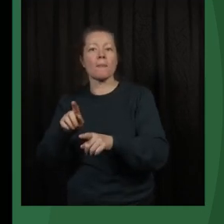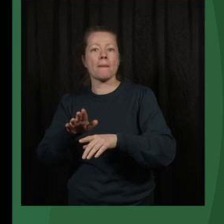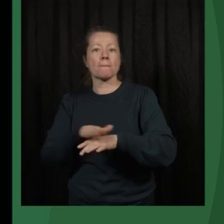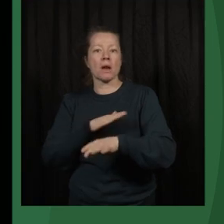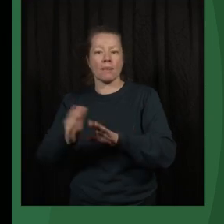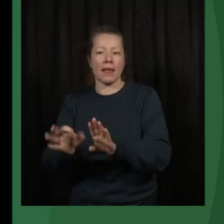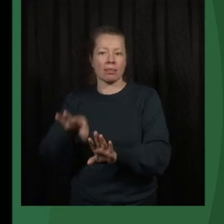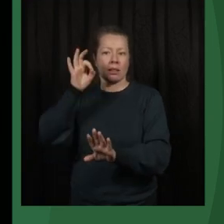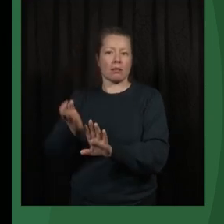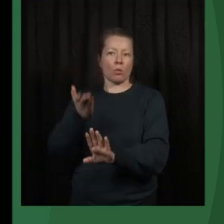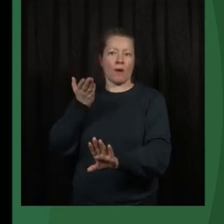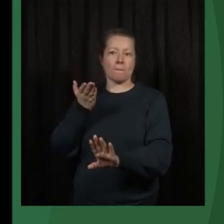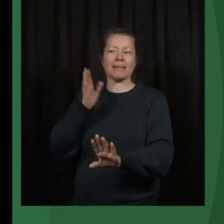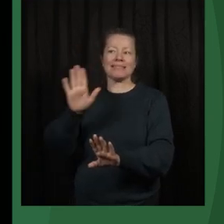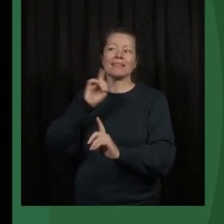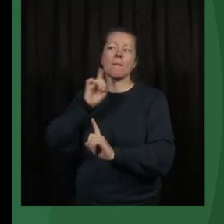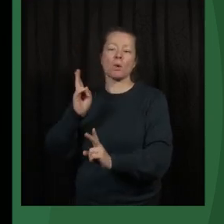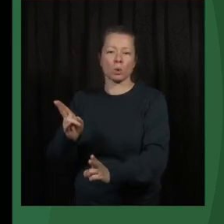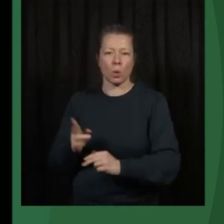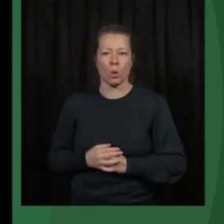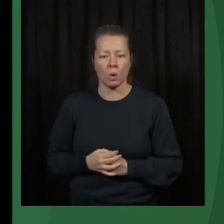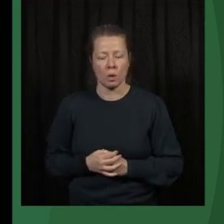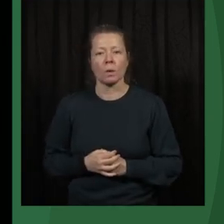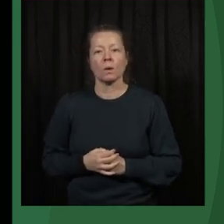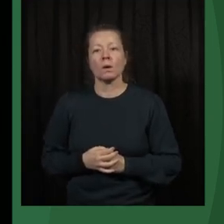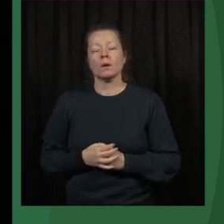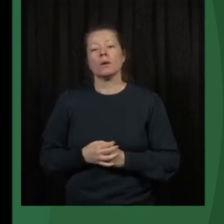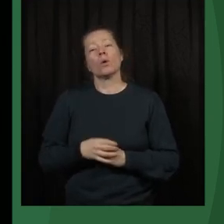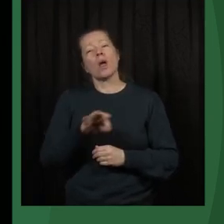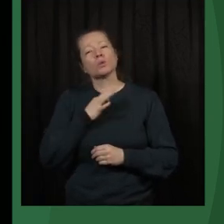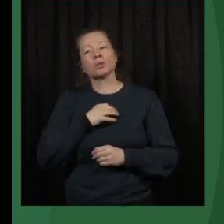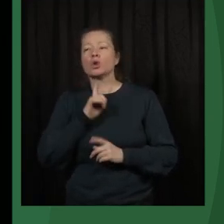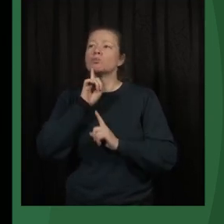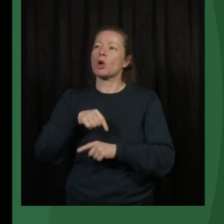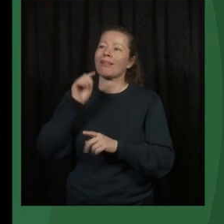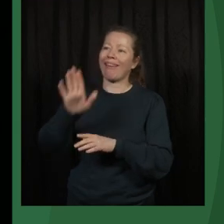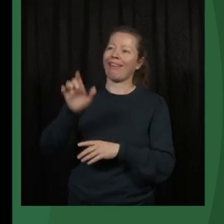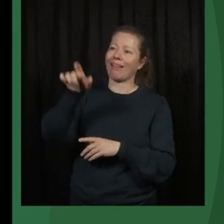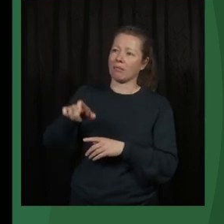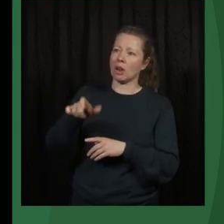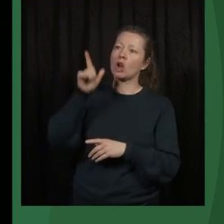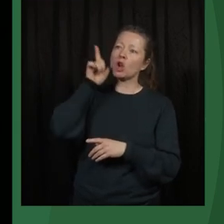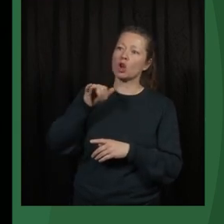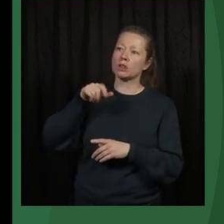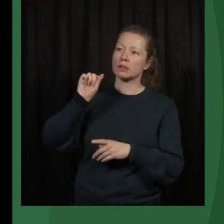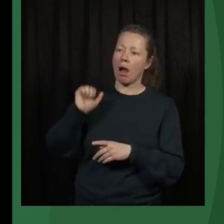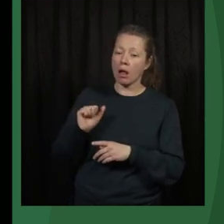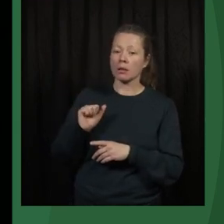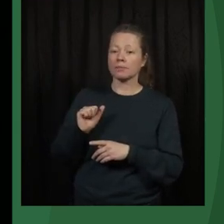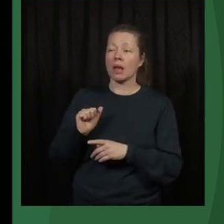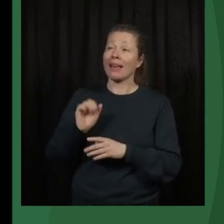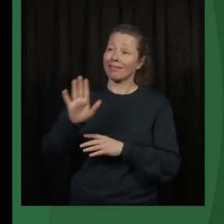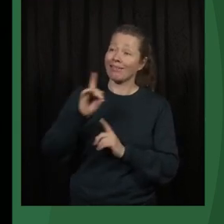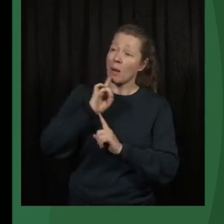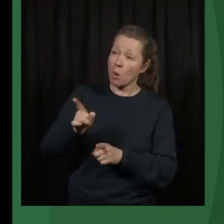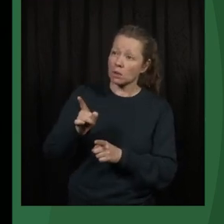highlighted in her report also. And I wanted to ask you, Lisa, you write in your report as part of the recommendations that